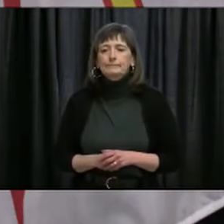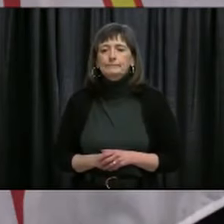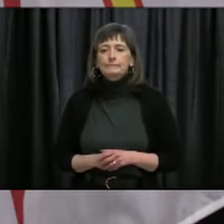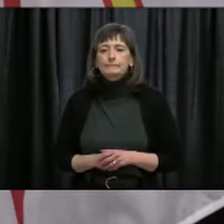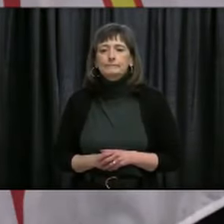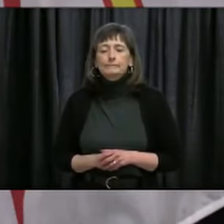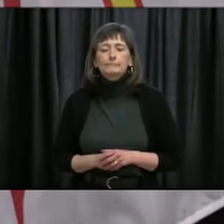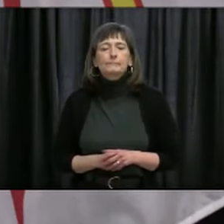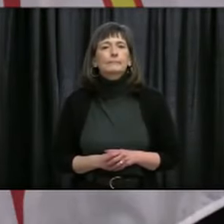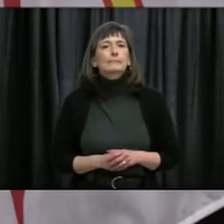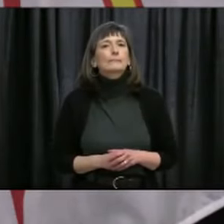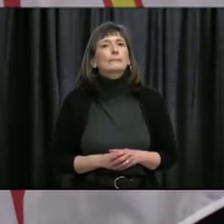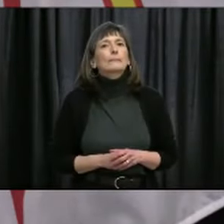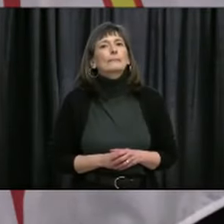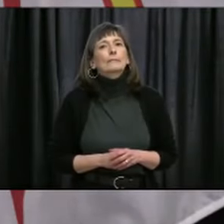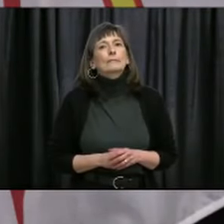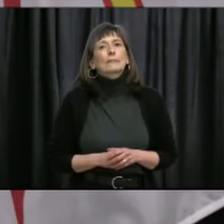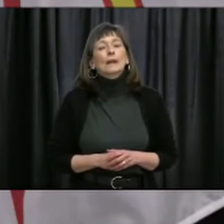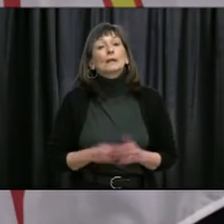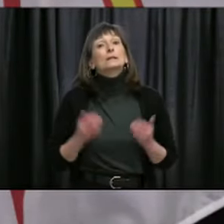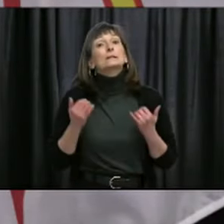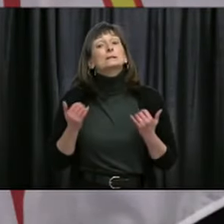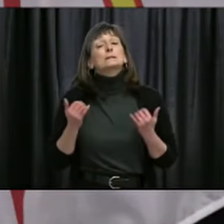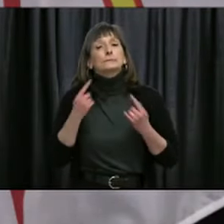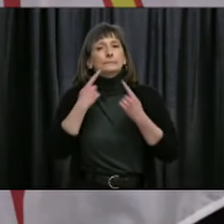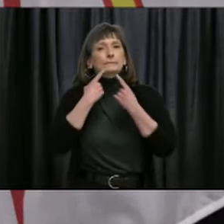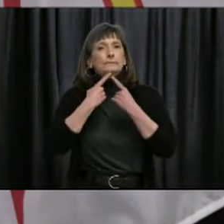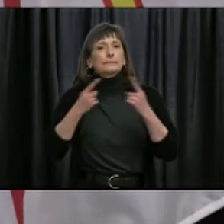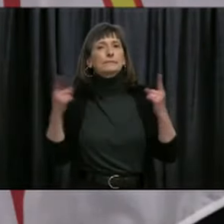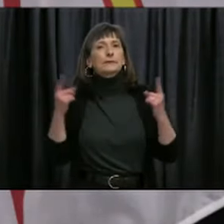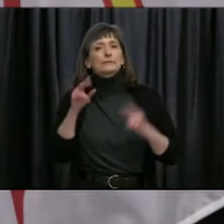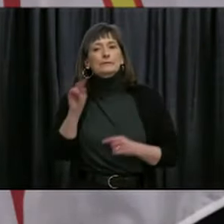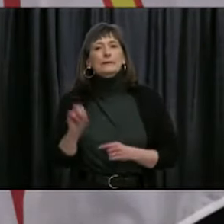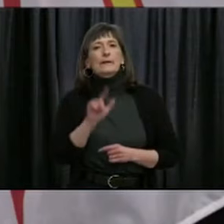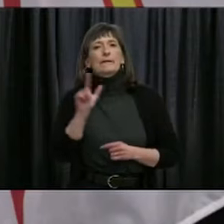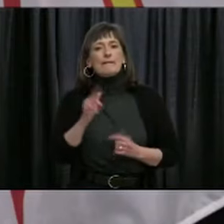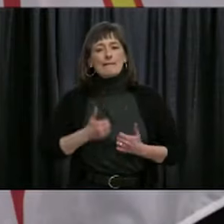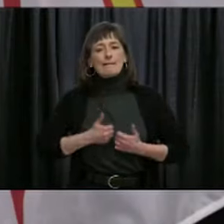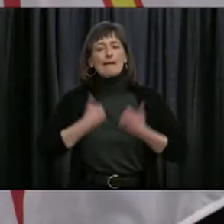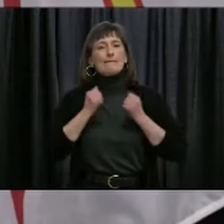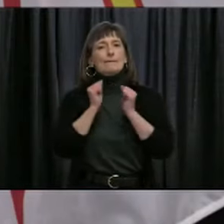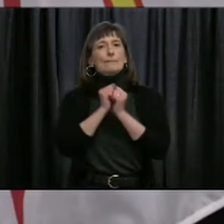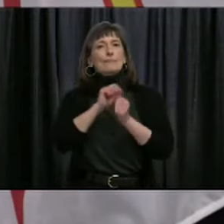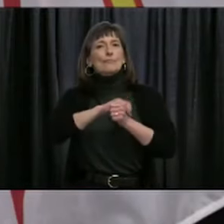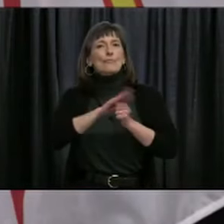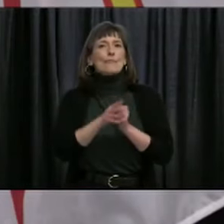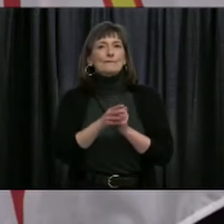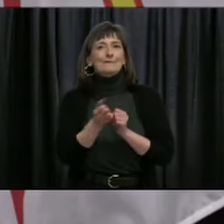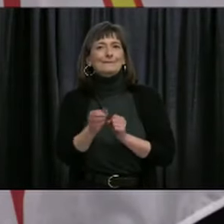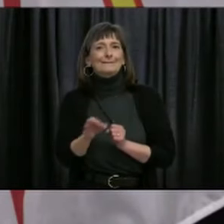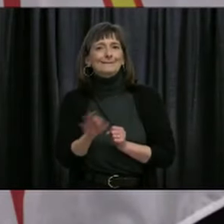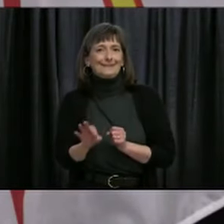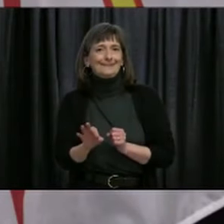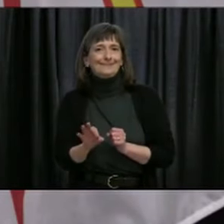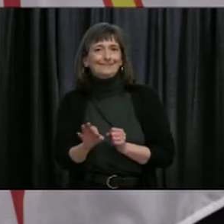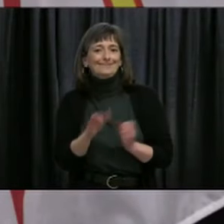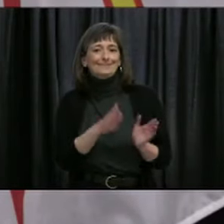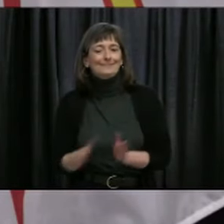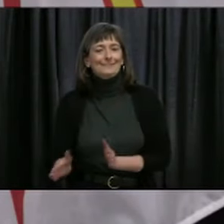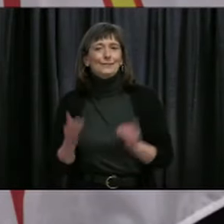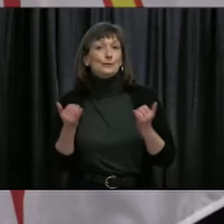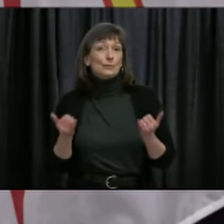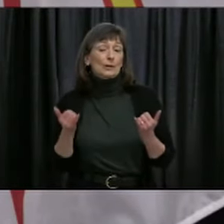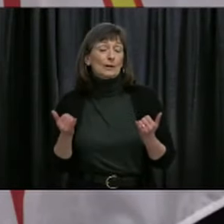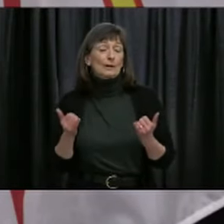So today we are releasing our plan, NL Life with COVID-19. A plan that